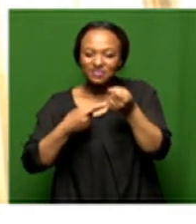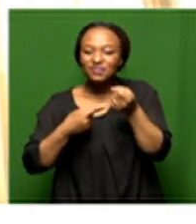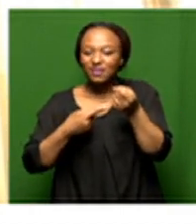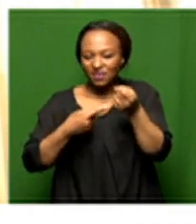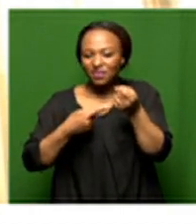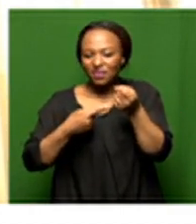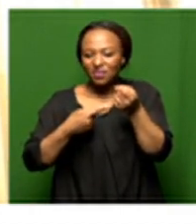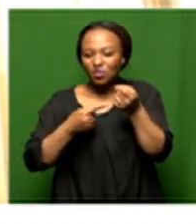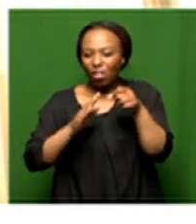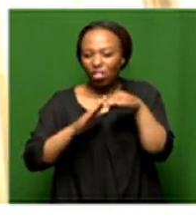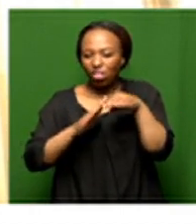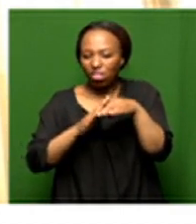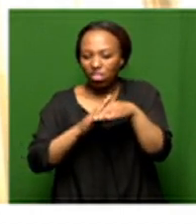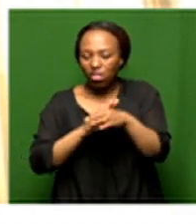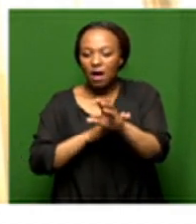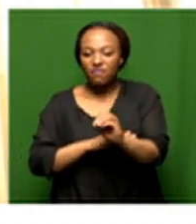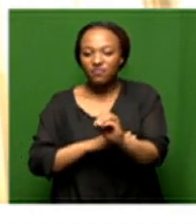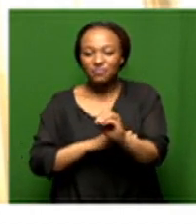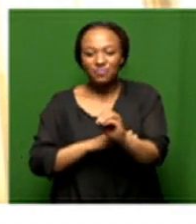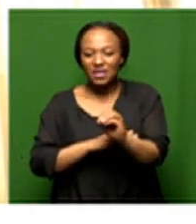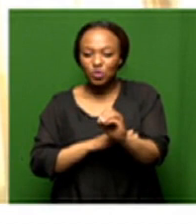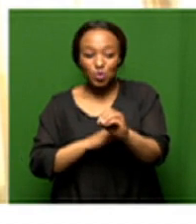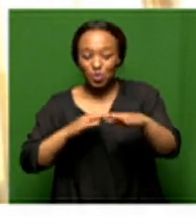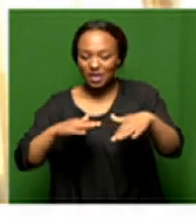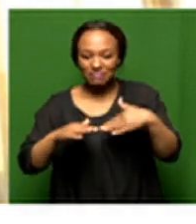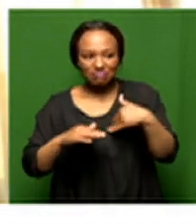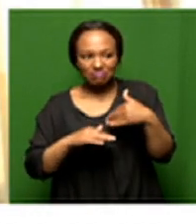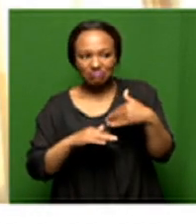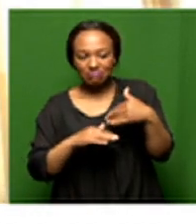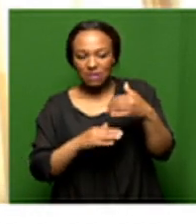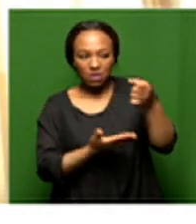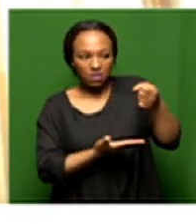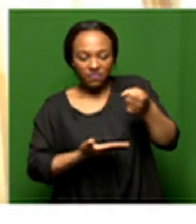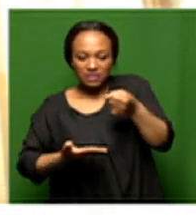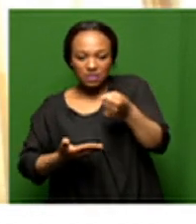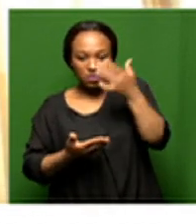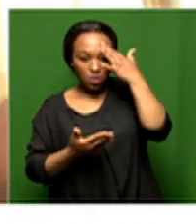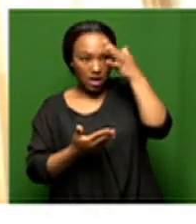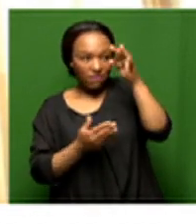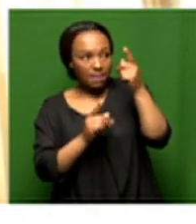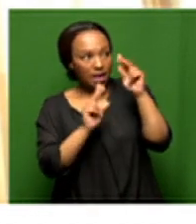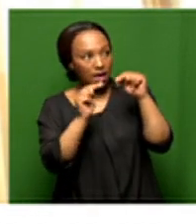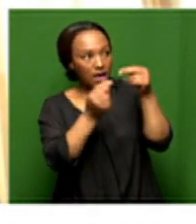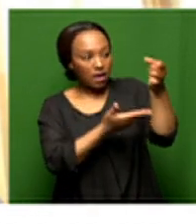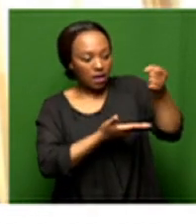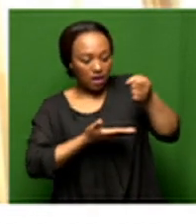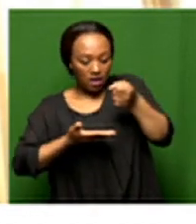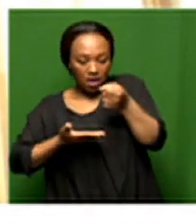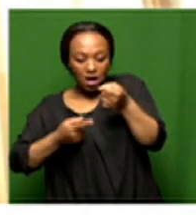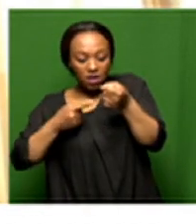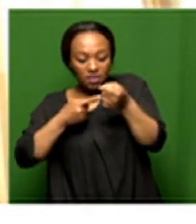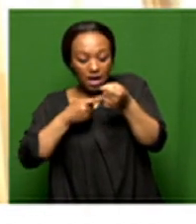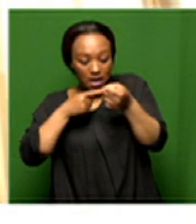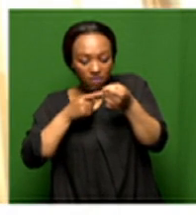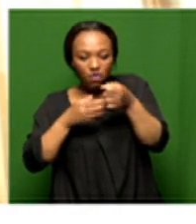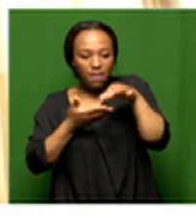dissipated so it doesn't exist the fiscal headspace so you you can't look at the fiscal as the national pest to fund some of these uh